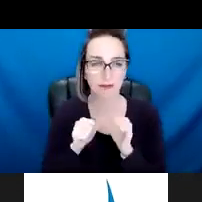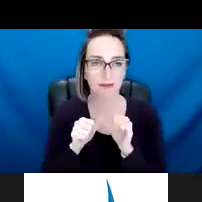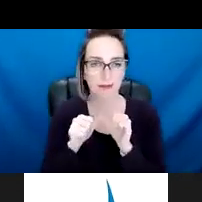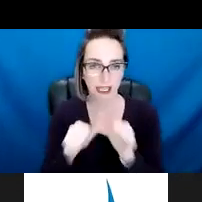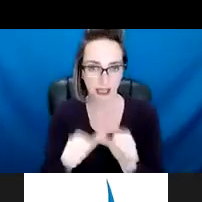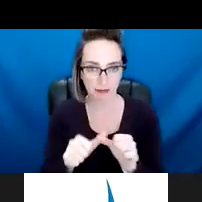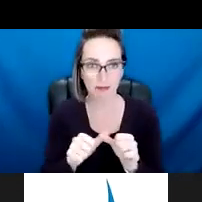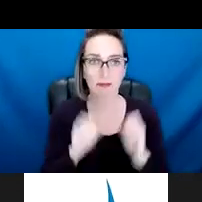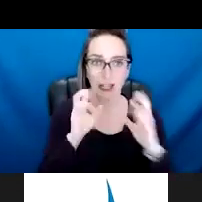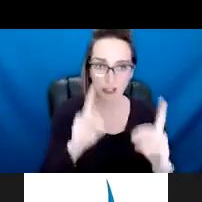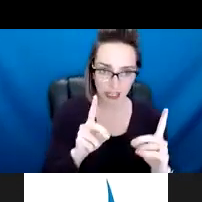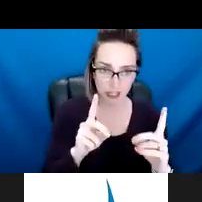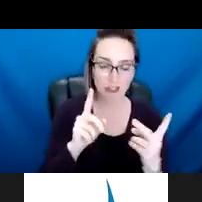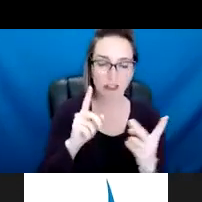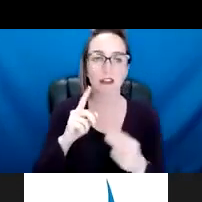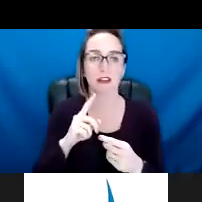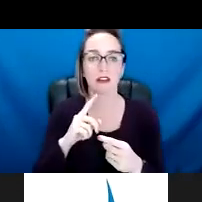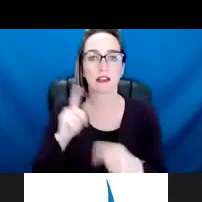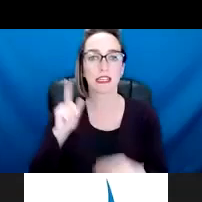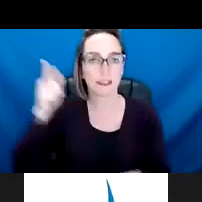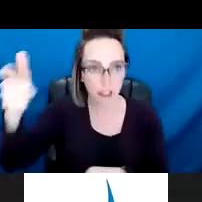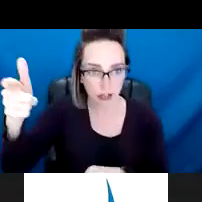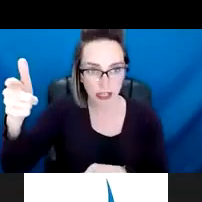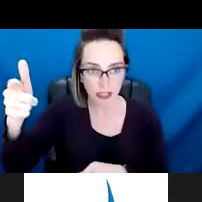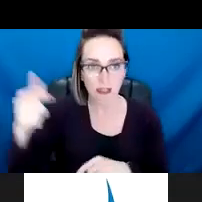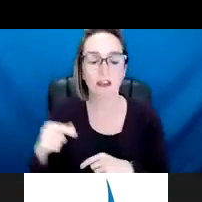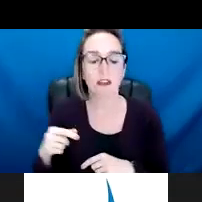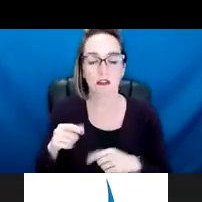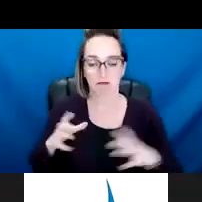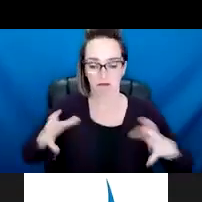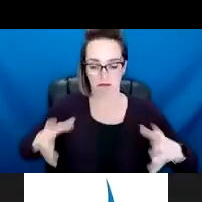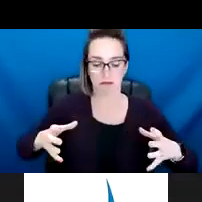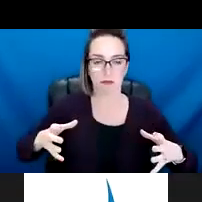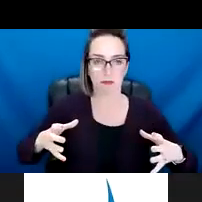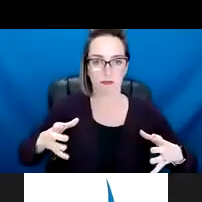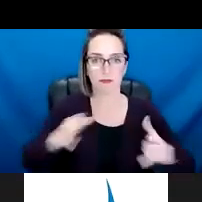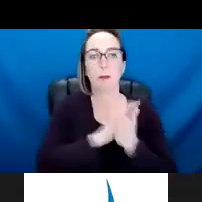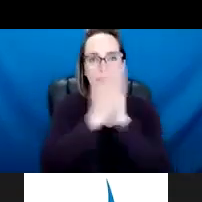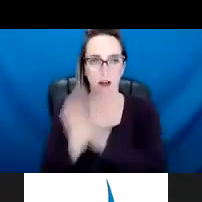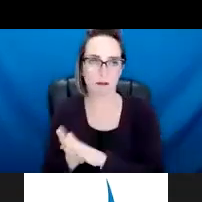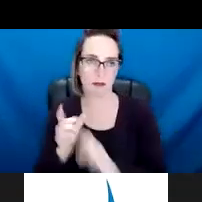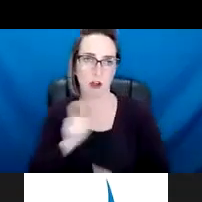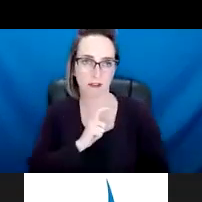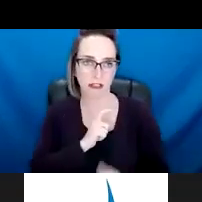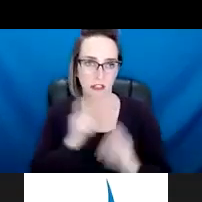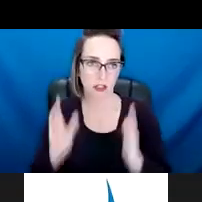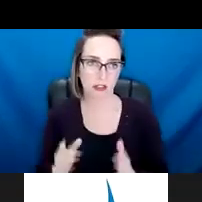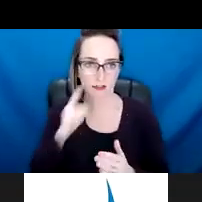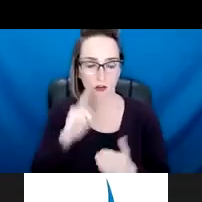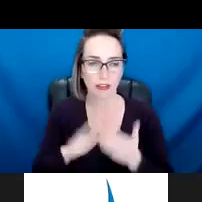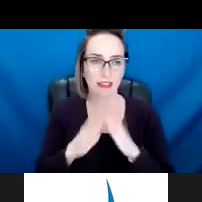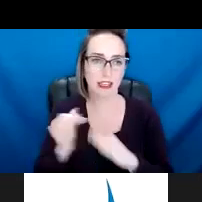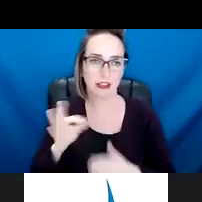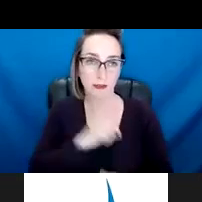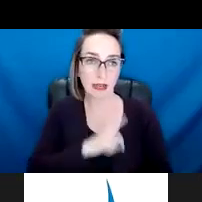education, with their learning and to eventually transition them to become police officers for the city of Minneapolis.